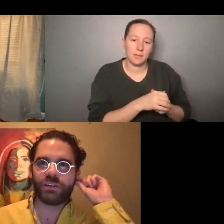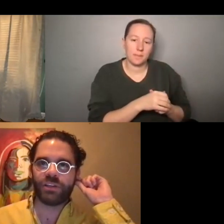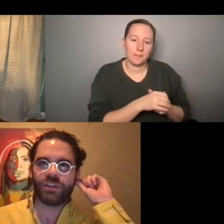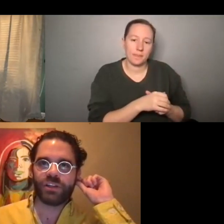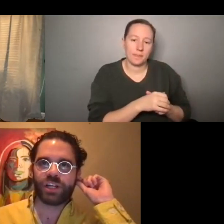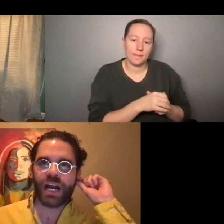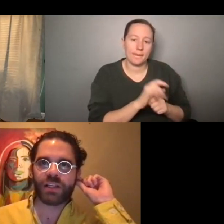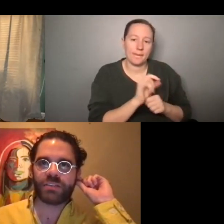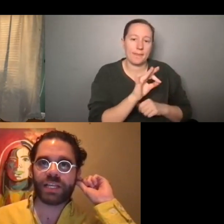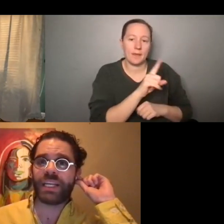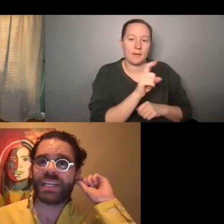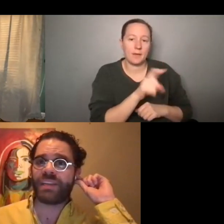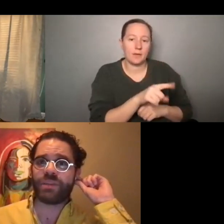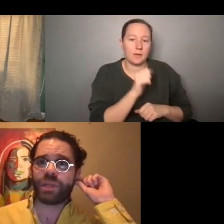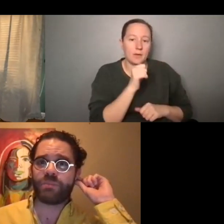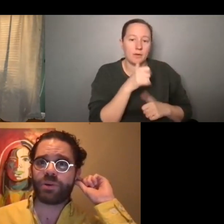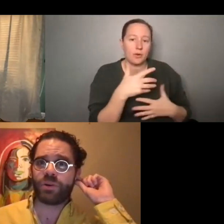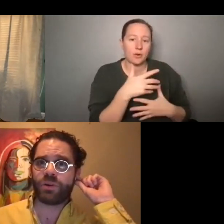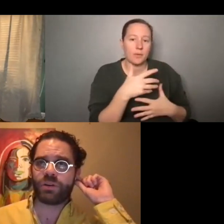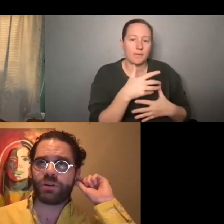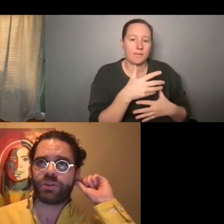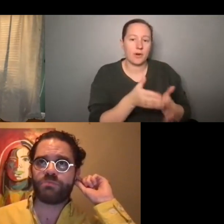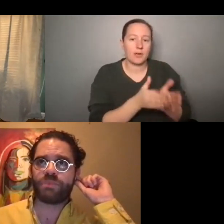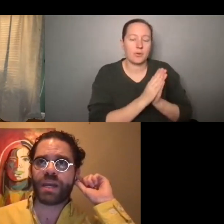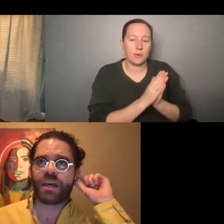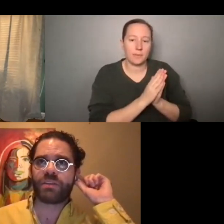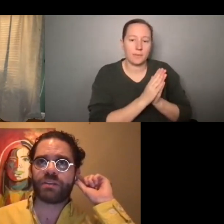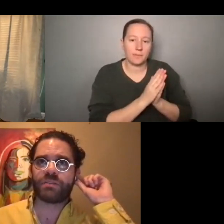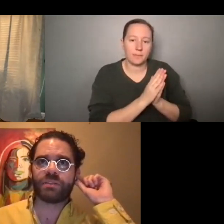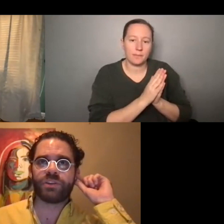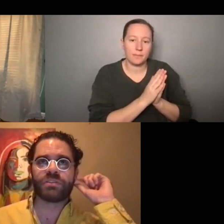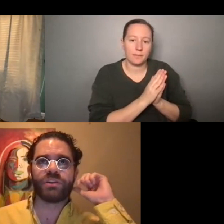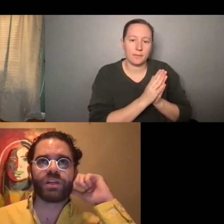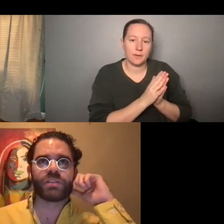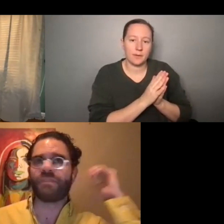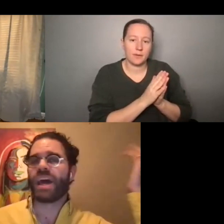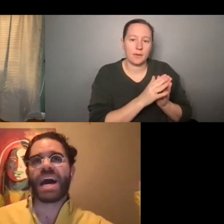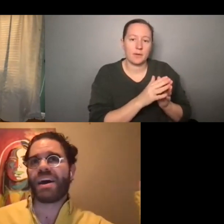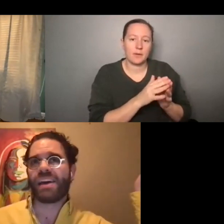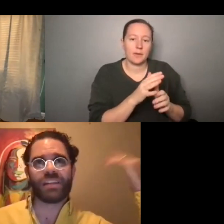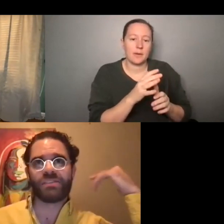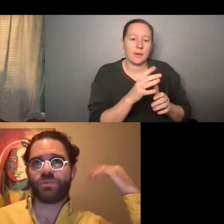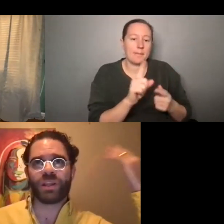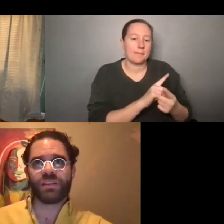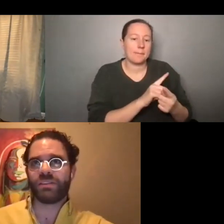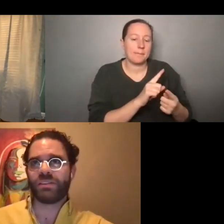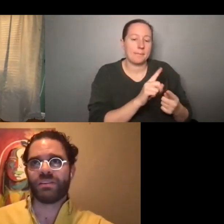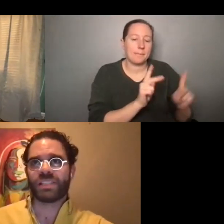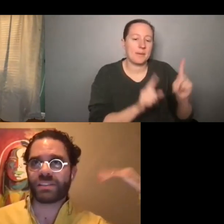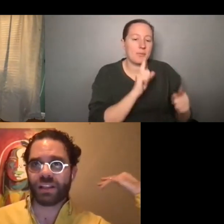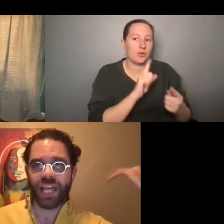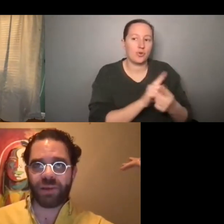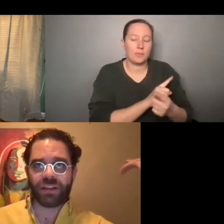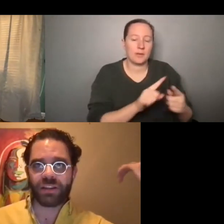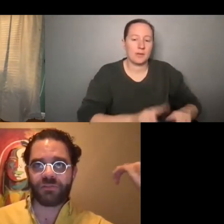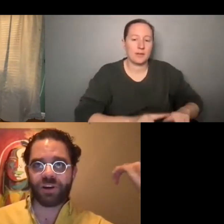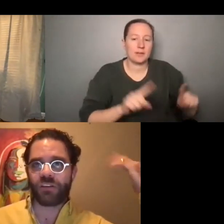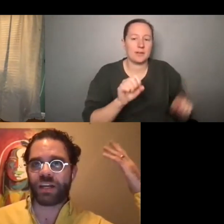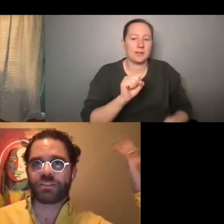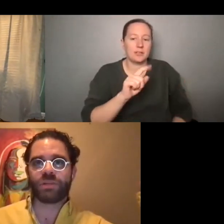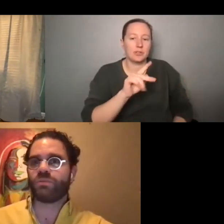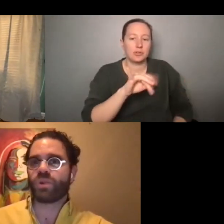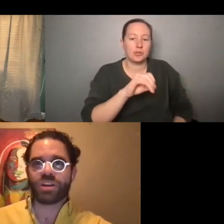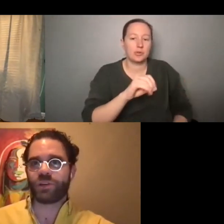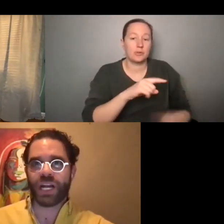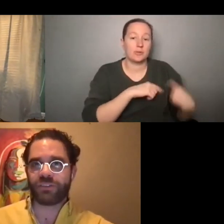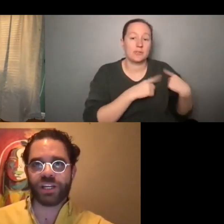to your colleagues and even the people who you met at these different studios. I, have had so many, since the lab ended in the